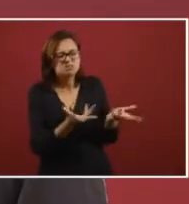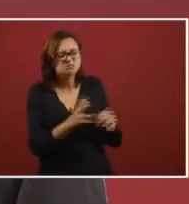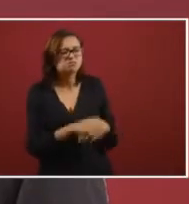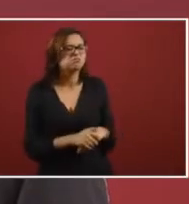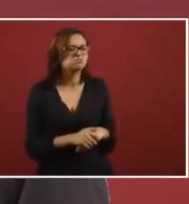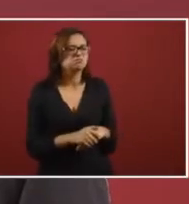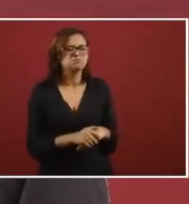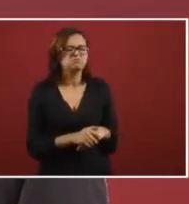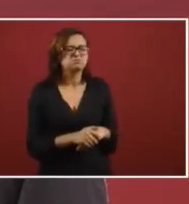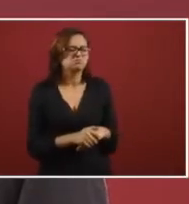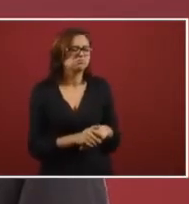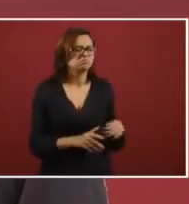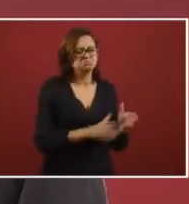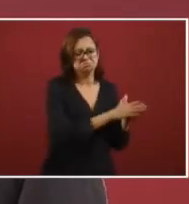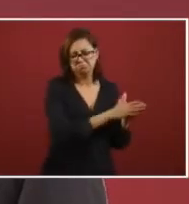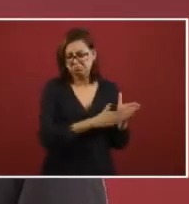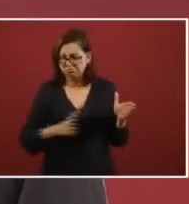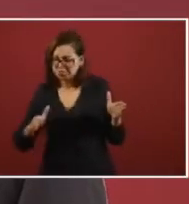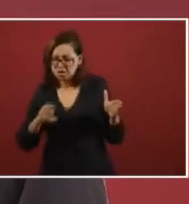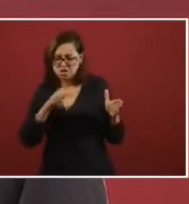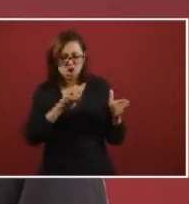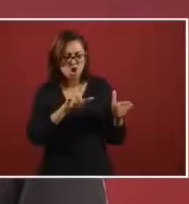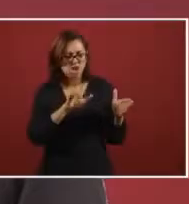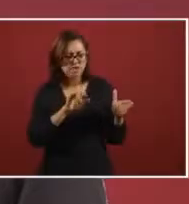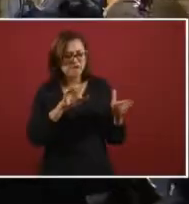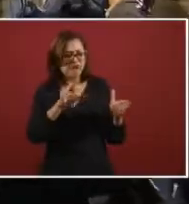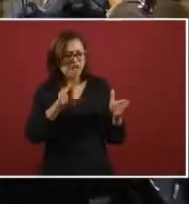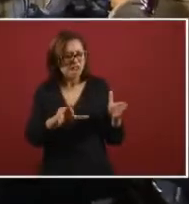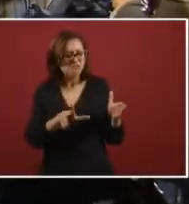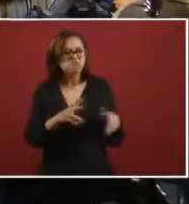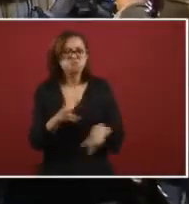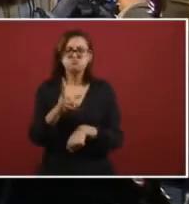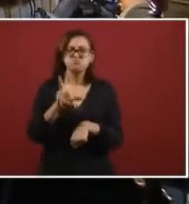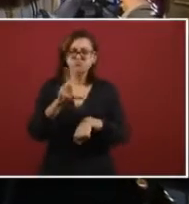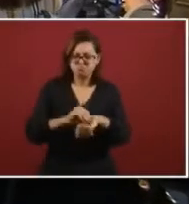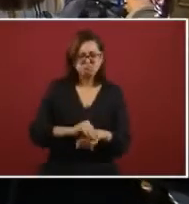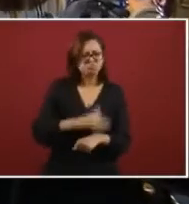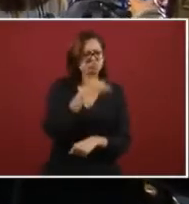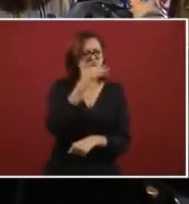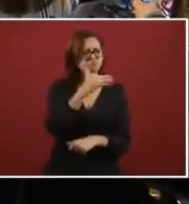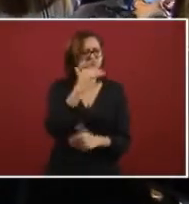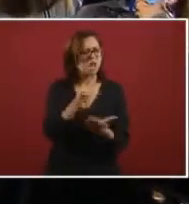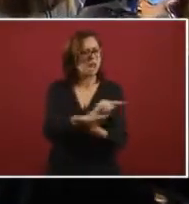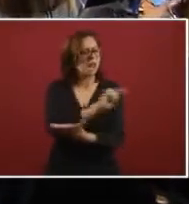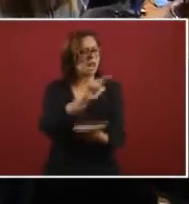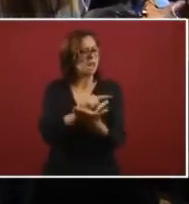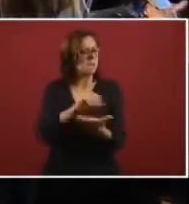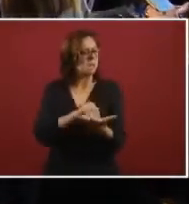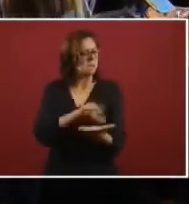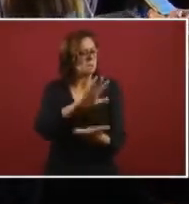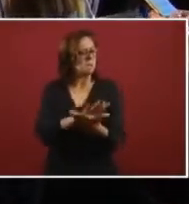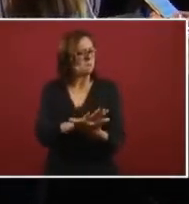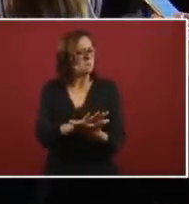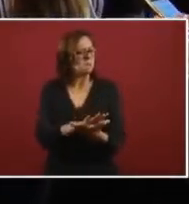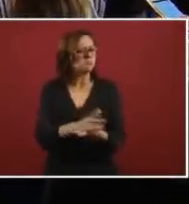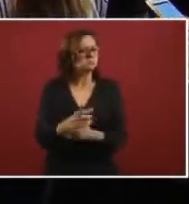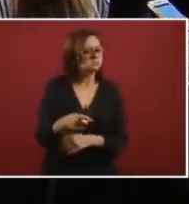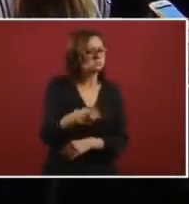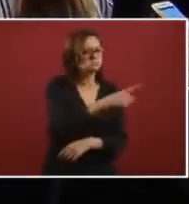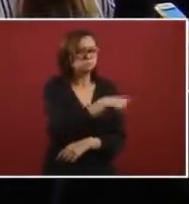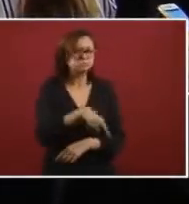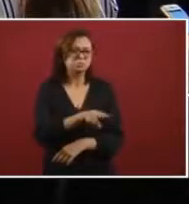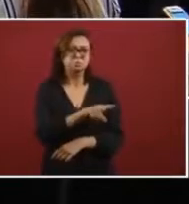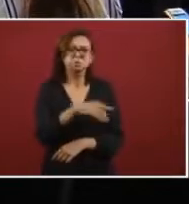was legalized in the